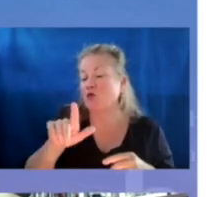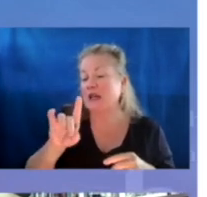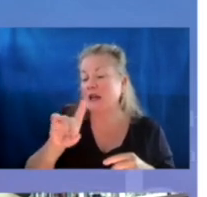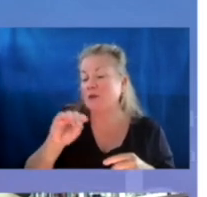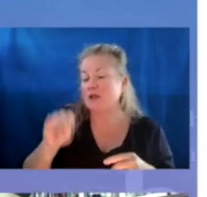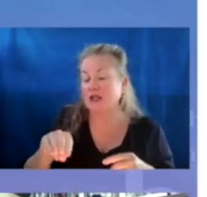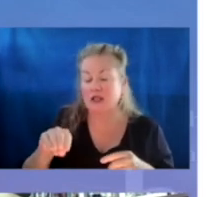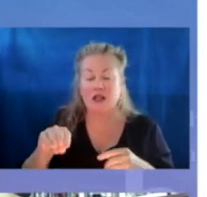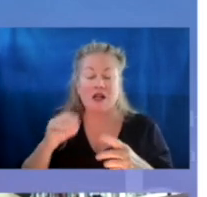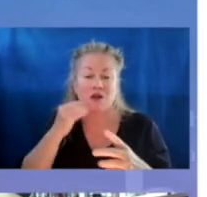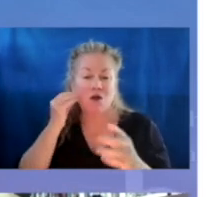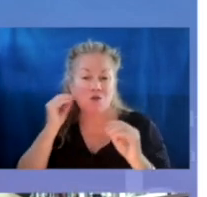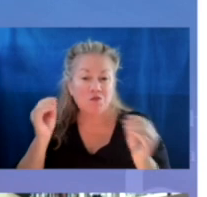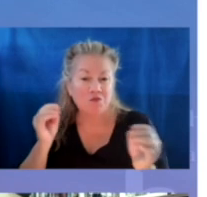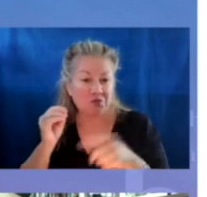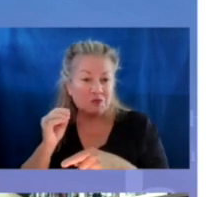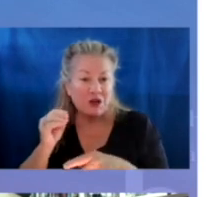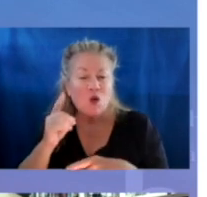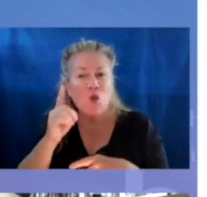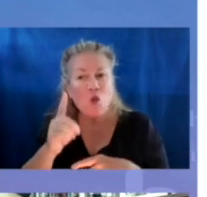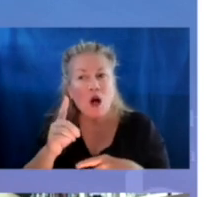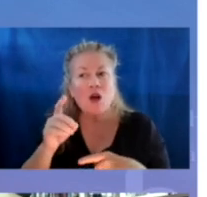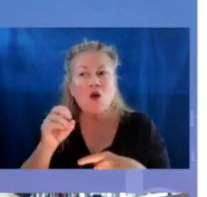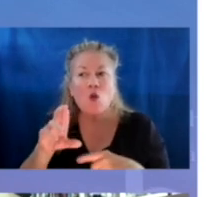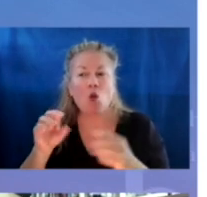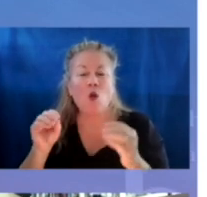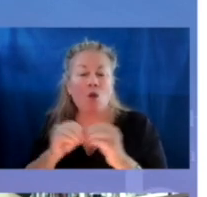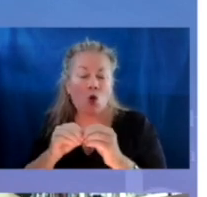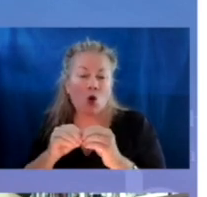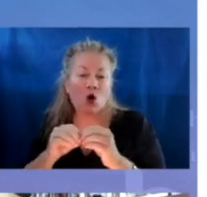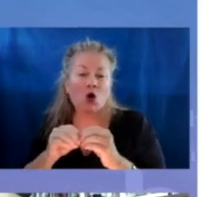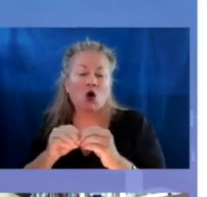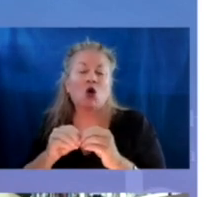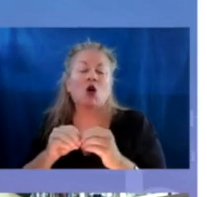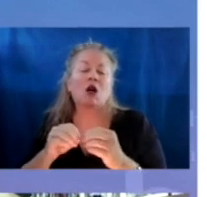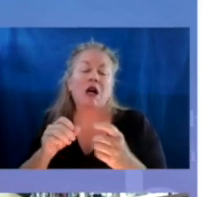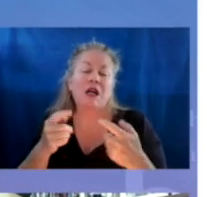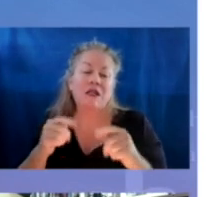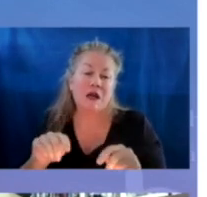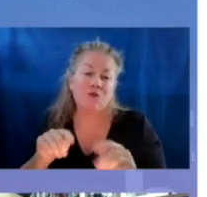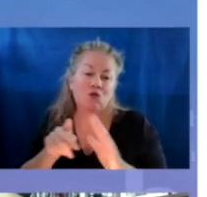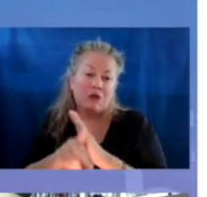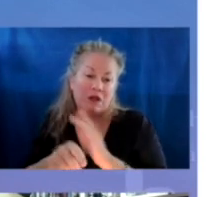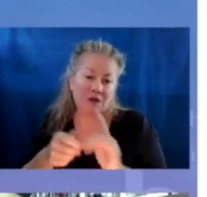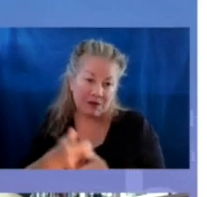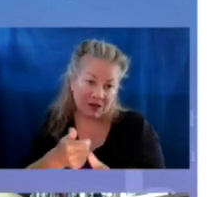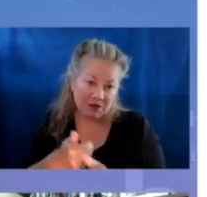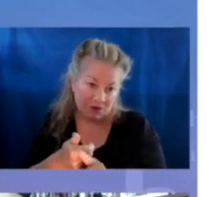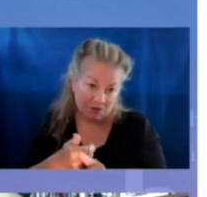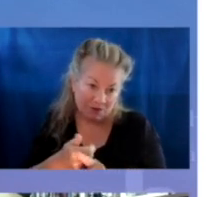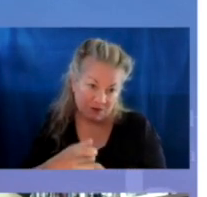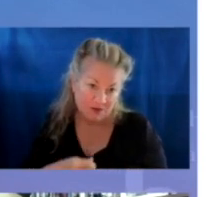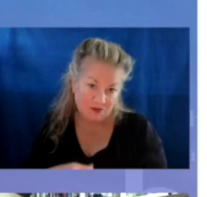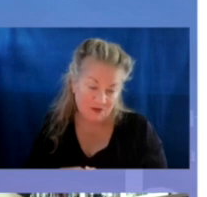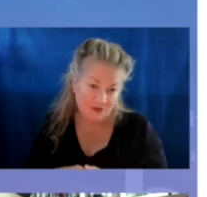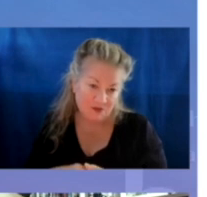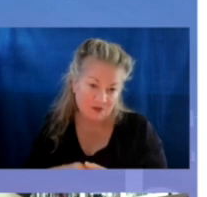who are experiencing homelessness reported one or more suicide attempt in the past 30 days. High school students who are homeless, high than